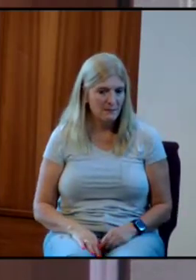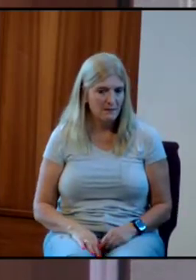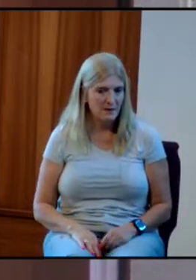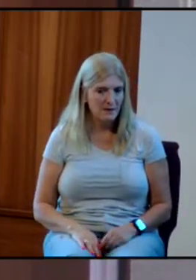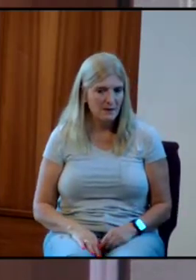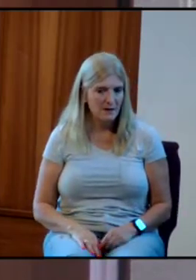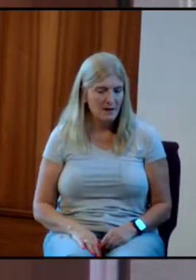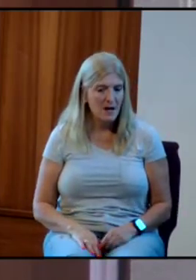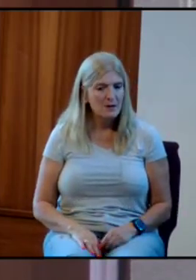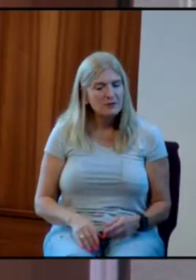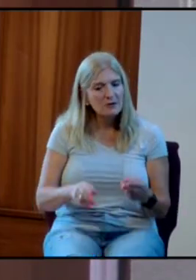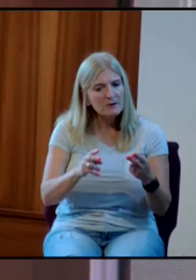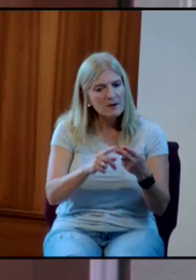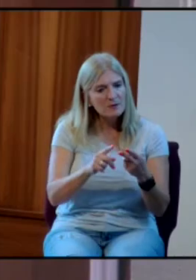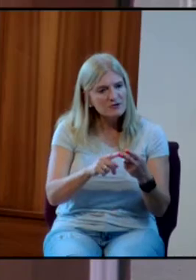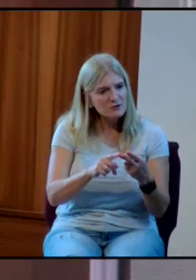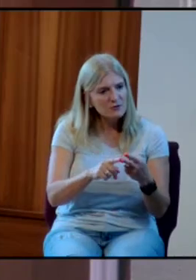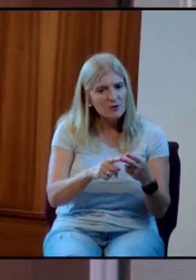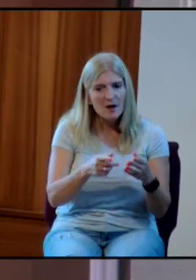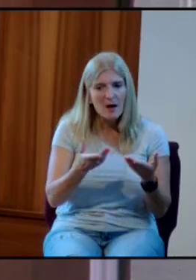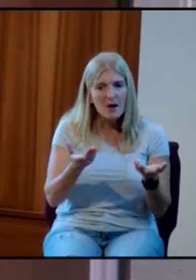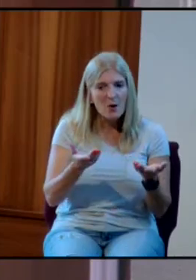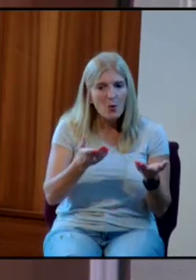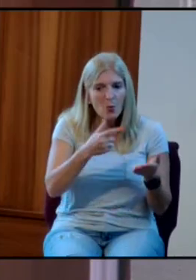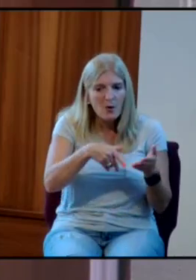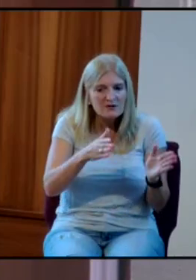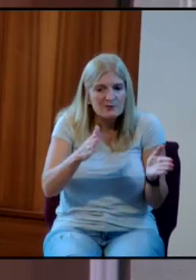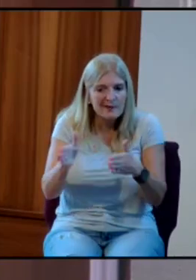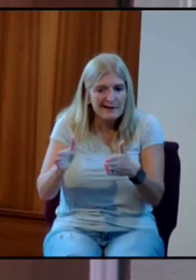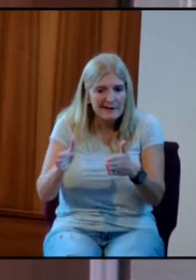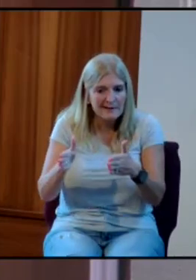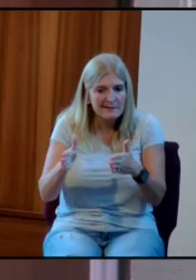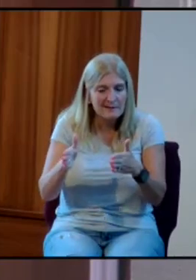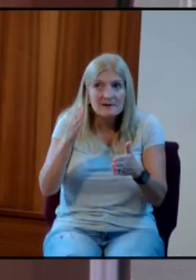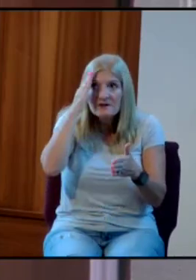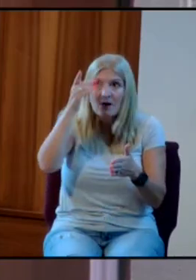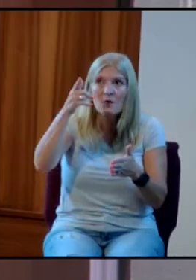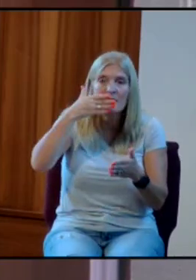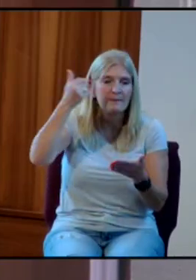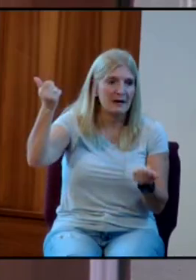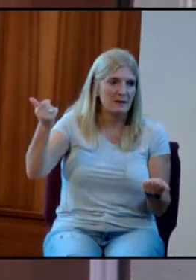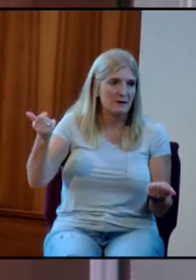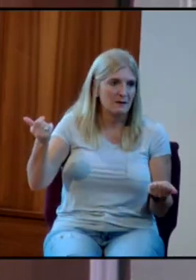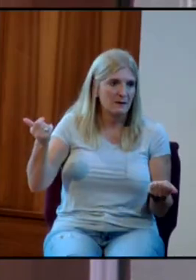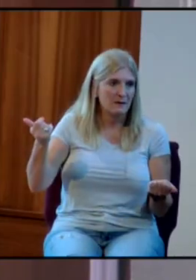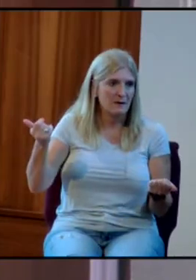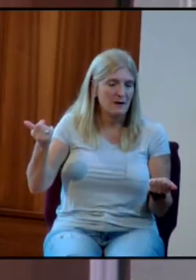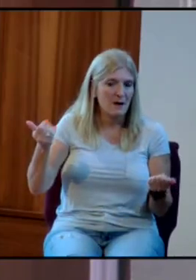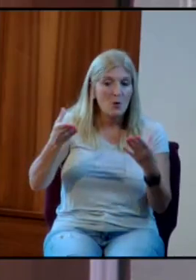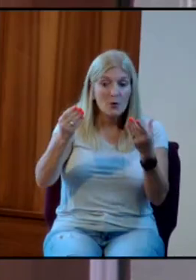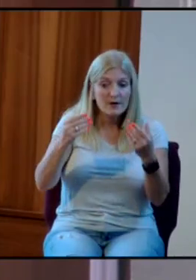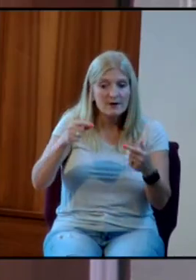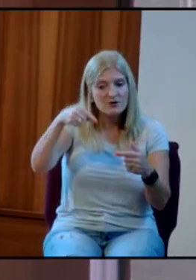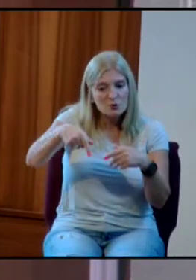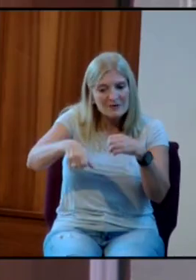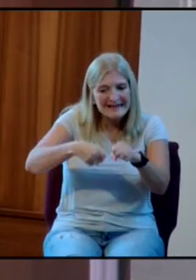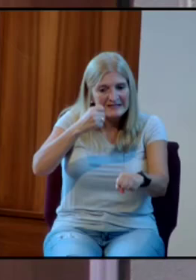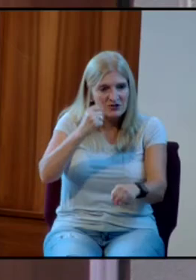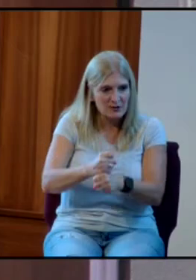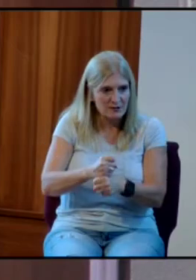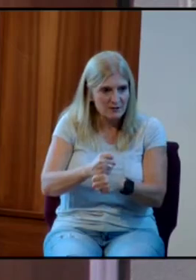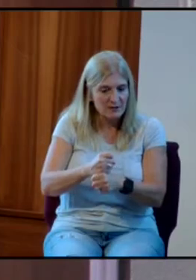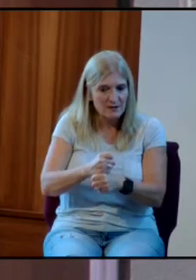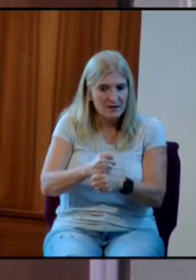Second of all, do you have a plan to come to know him better? What are you going to do this year so